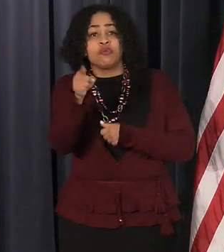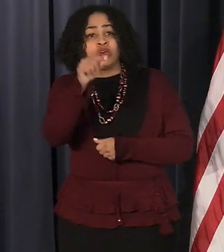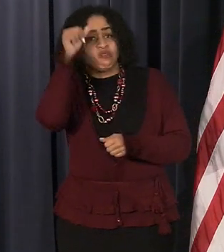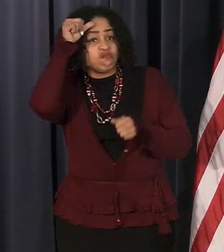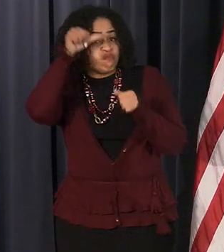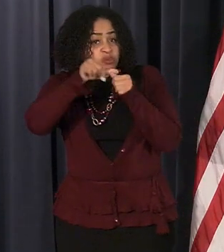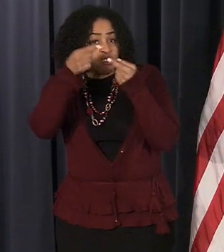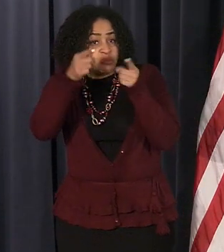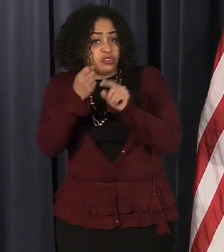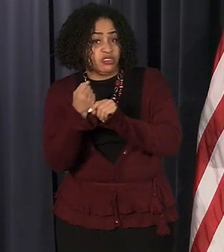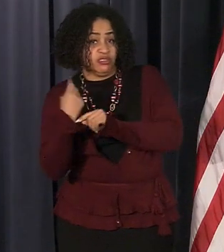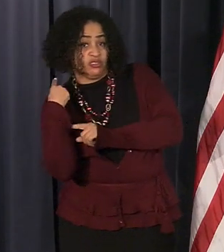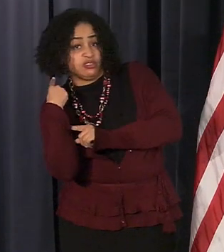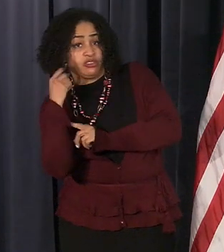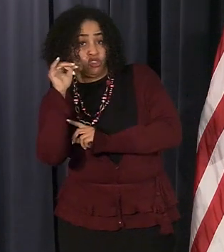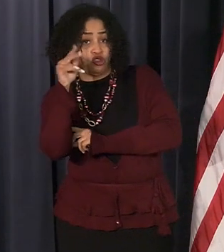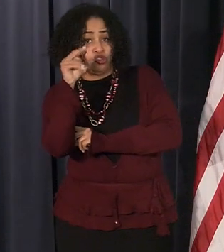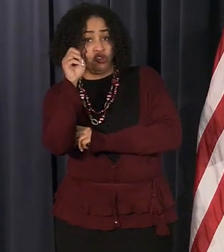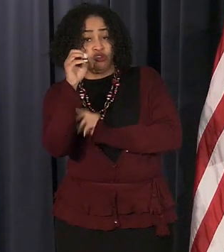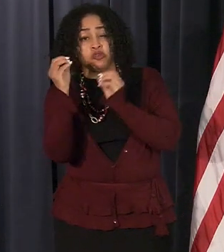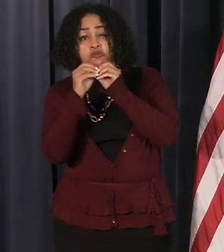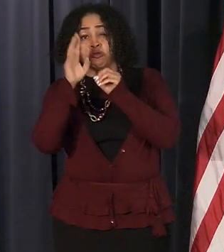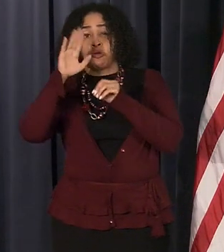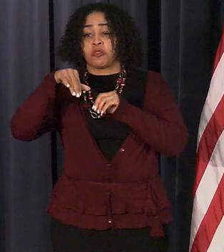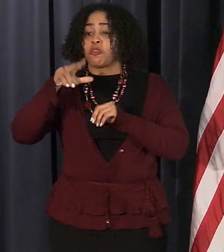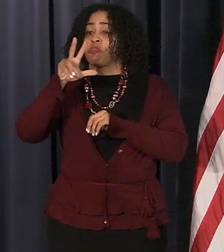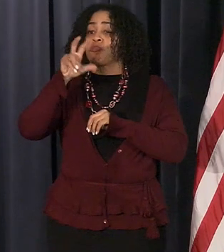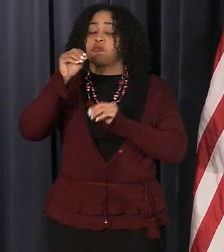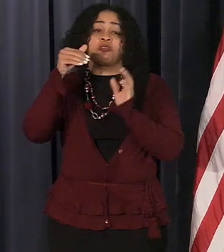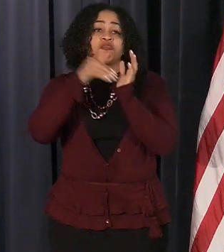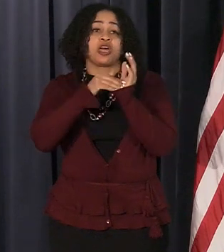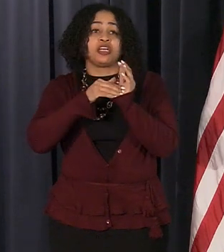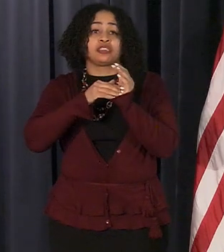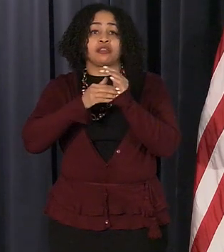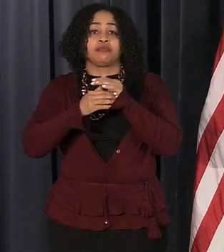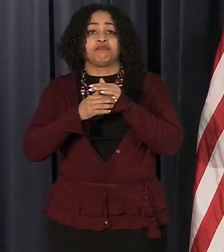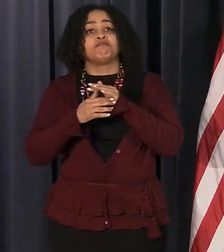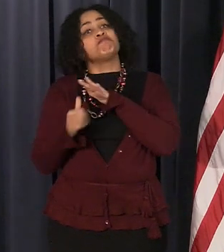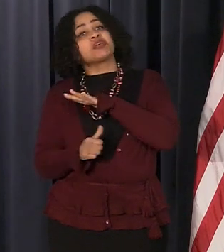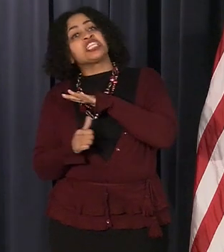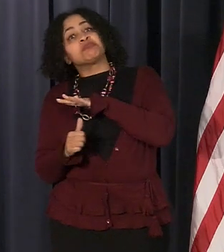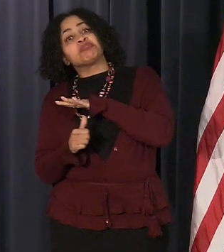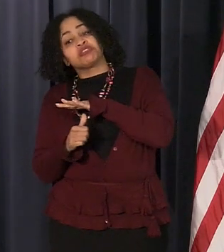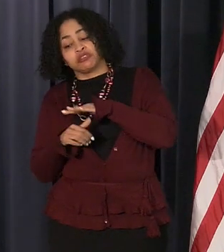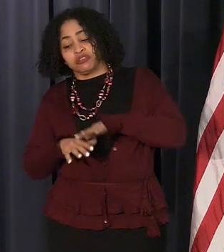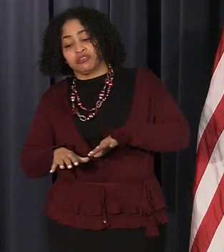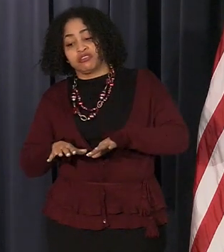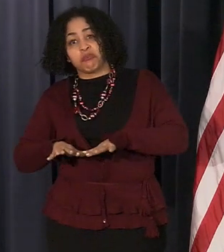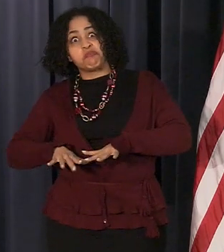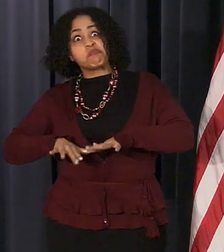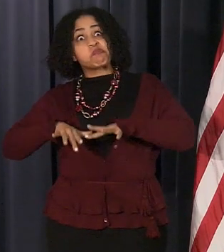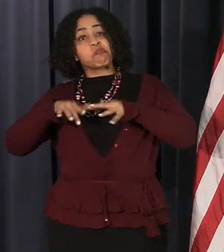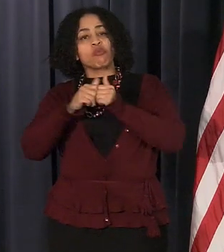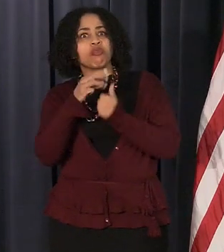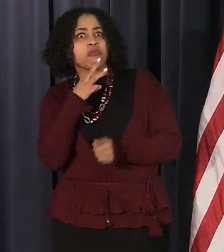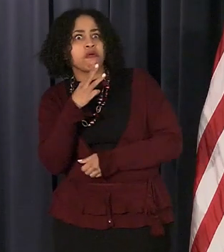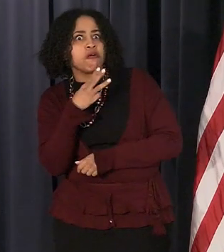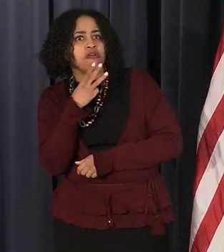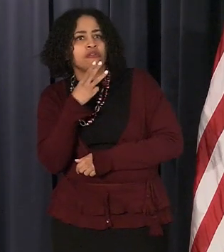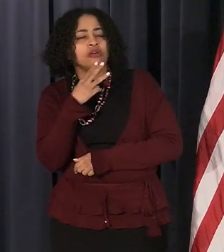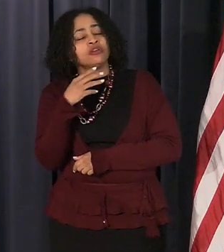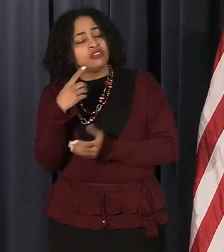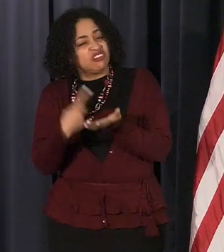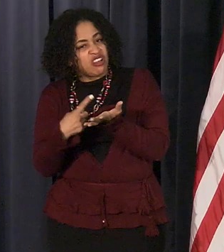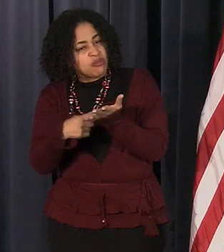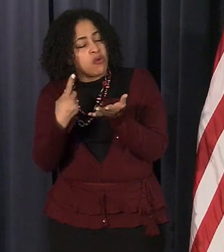what happened last june with more than 30 000 basements in this city backed up i'm going to talk about what